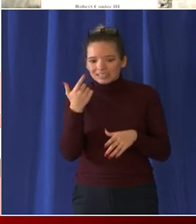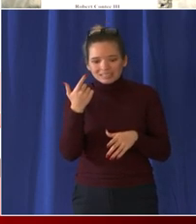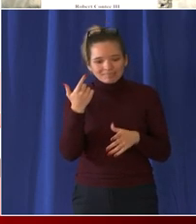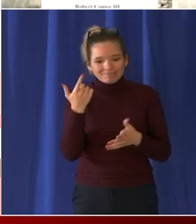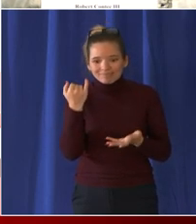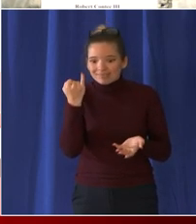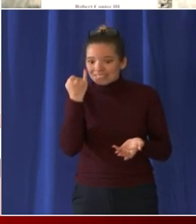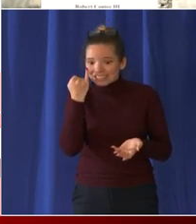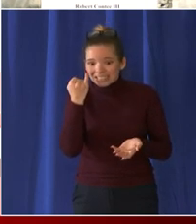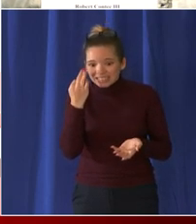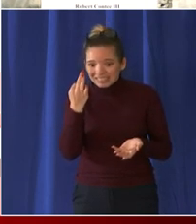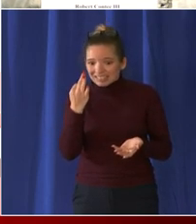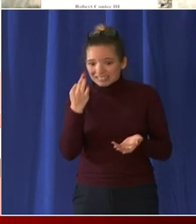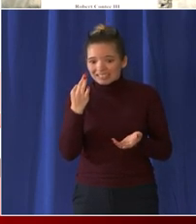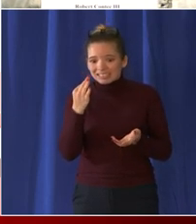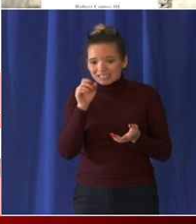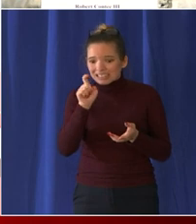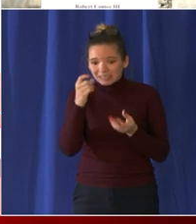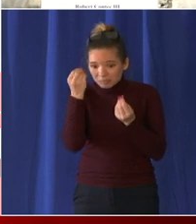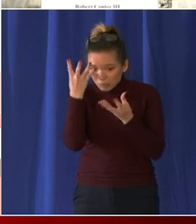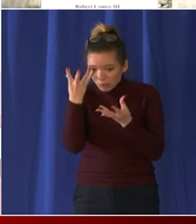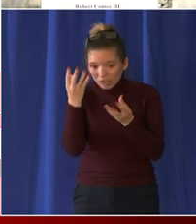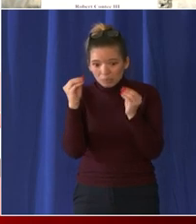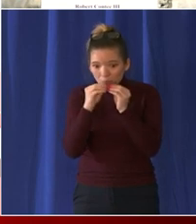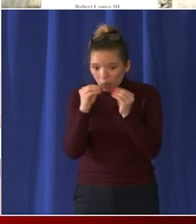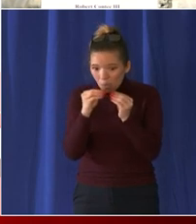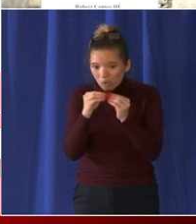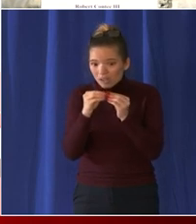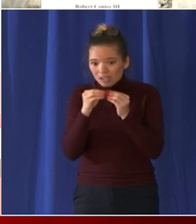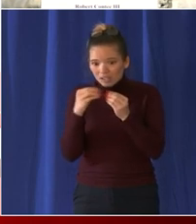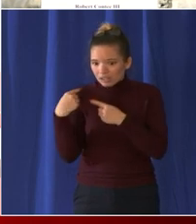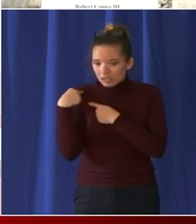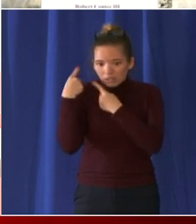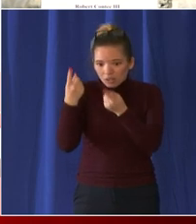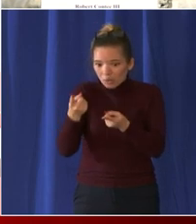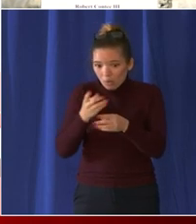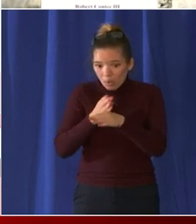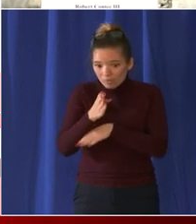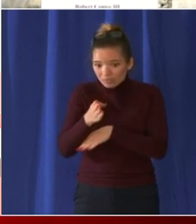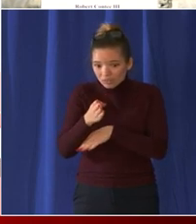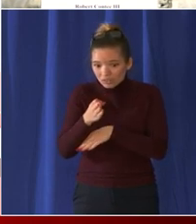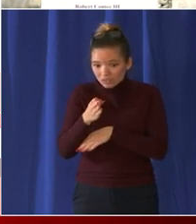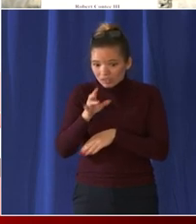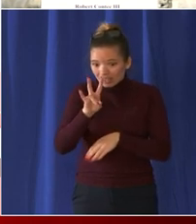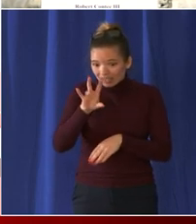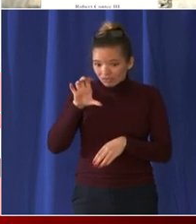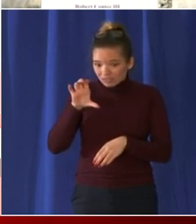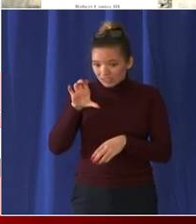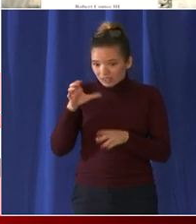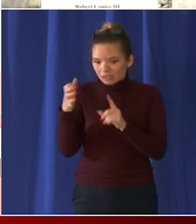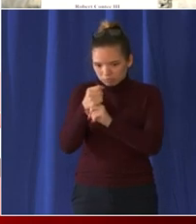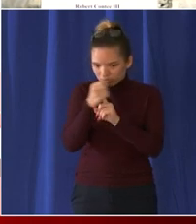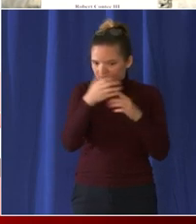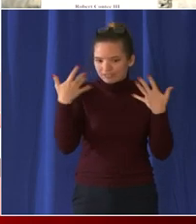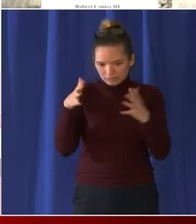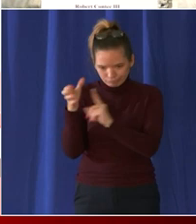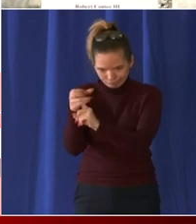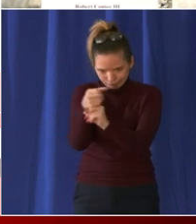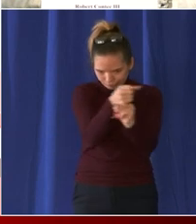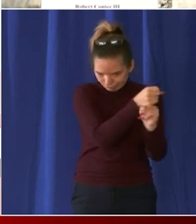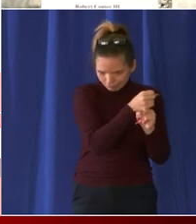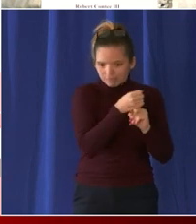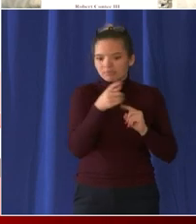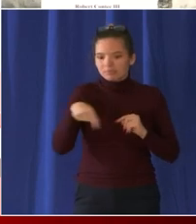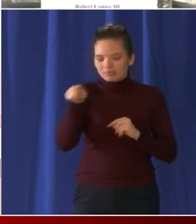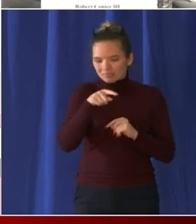information a lot of the arrests over 700 arrests that have occurred so far with this investigation have been a result of community